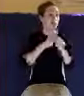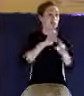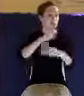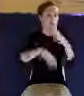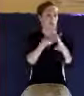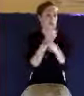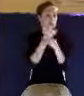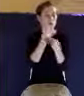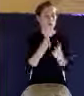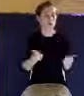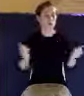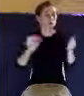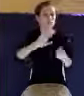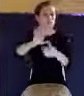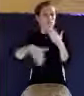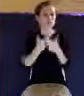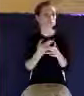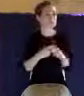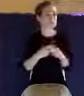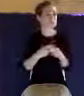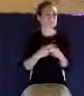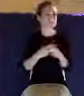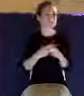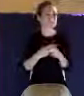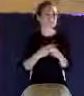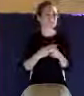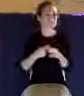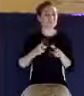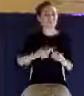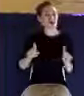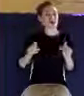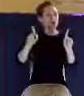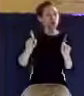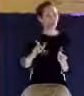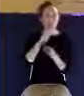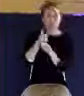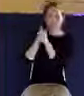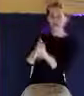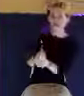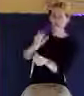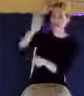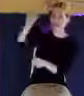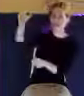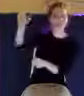temporary. But he who does the will of God abides forever.